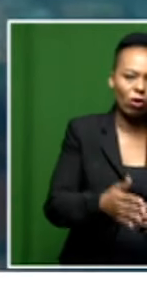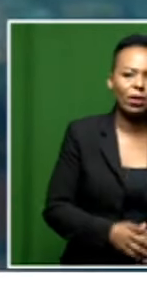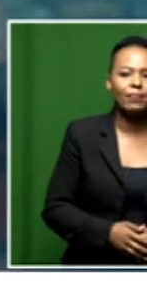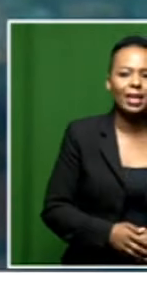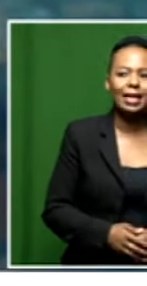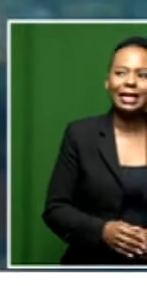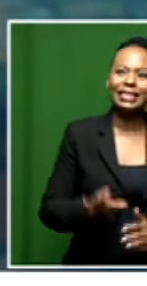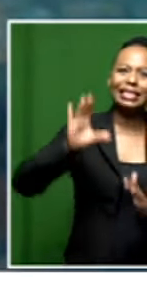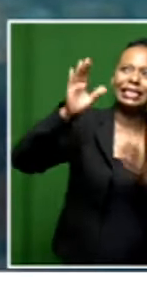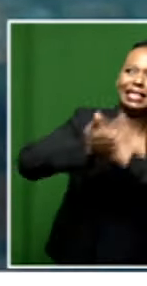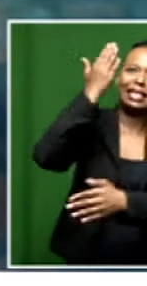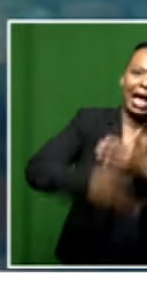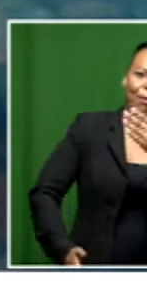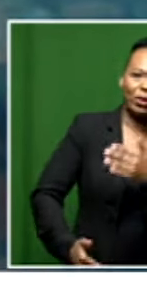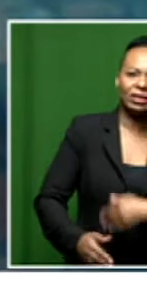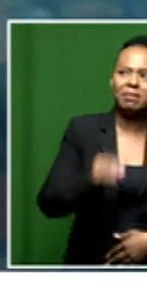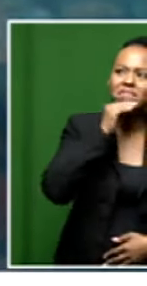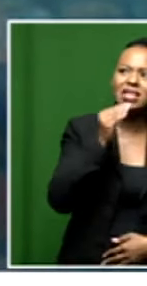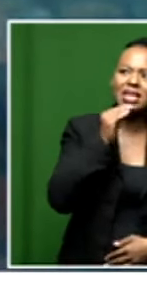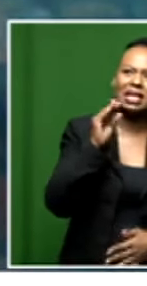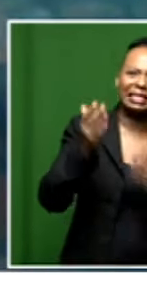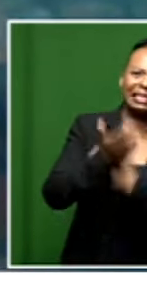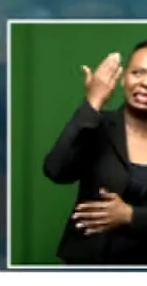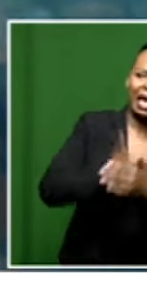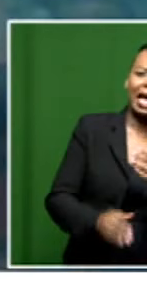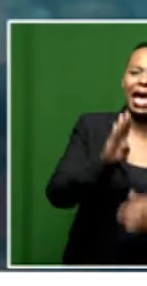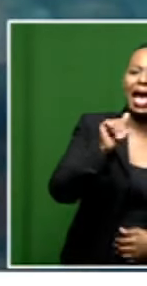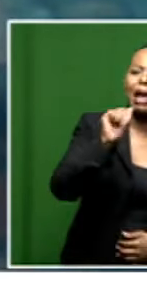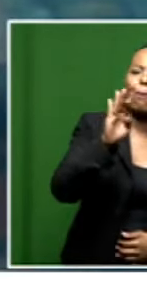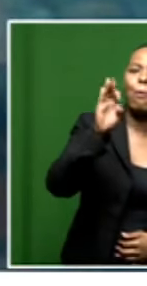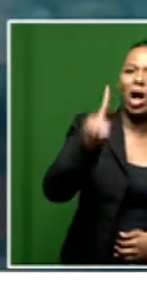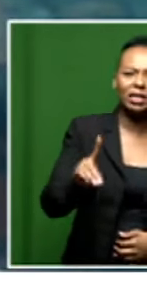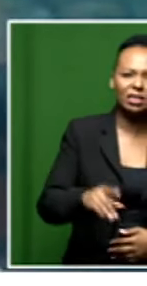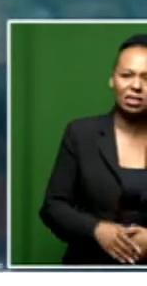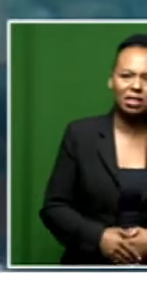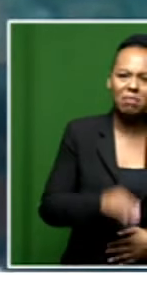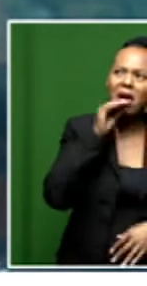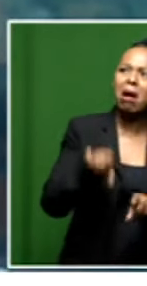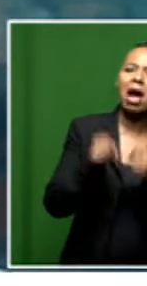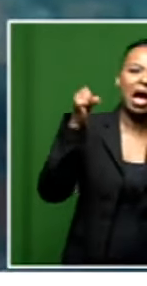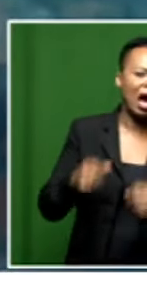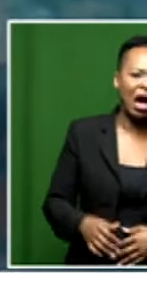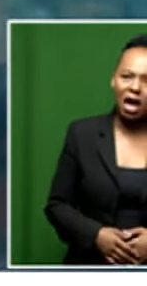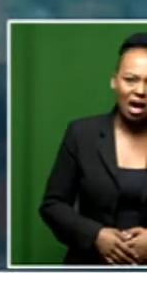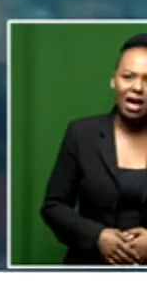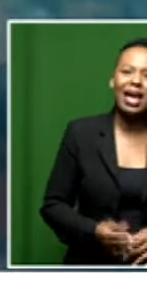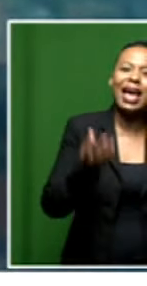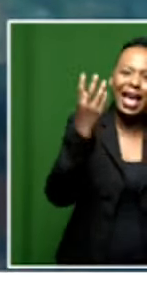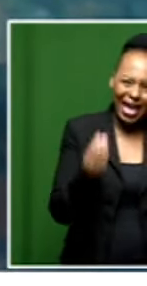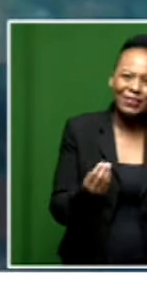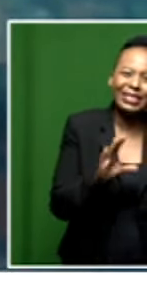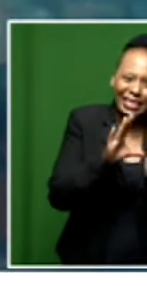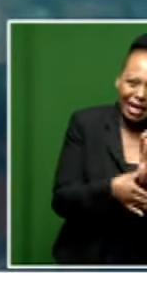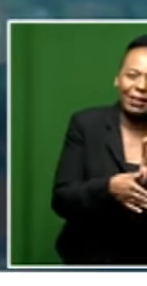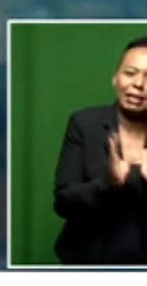they say it means they are disabled. It doesn't mean that they are disabled. They have some... A disability. A disability.